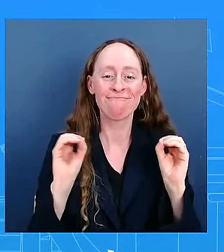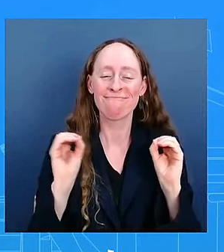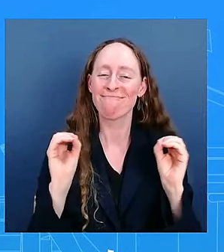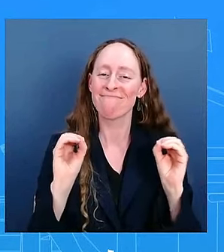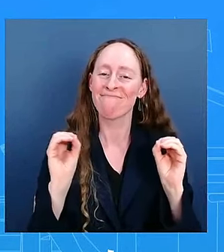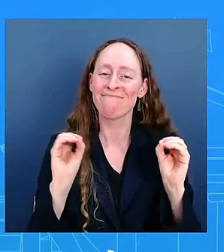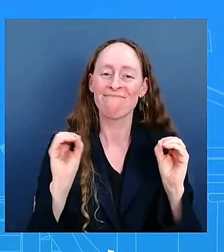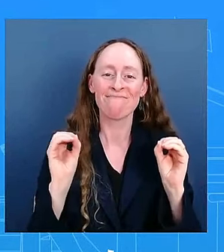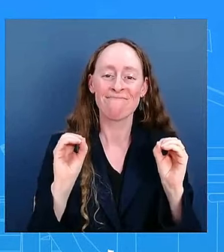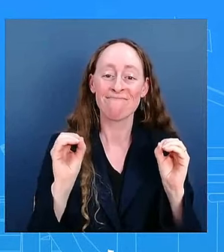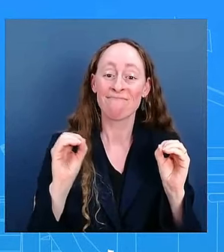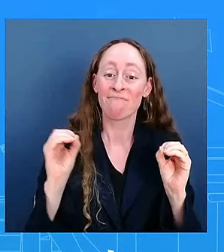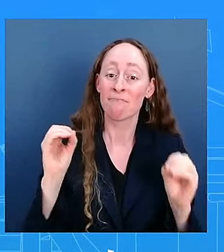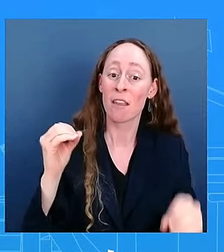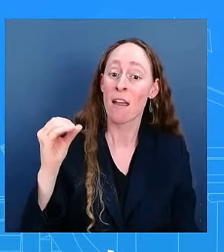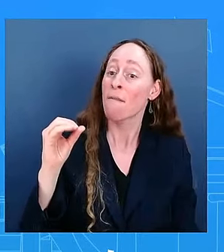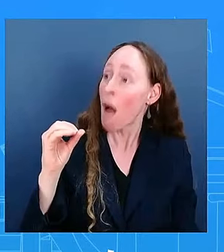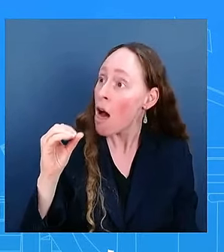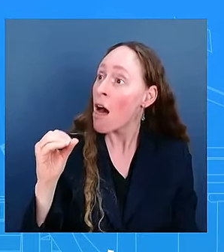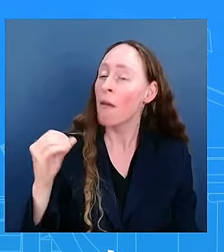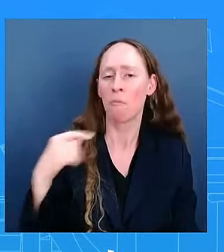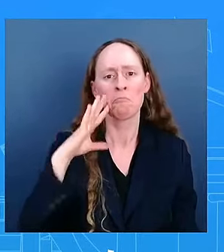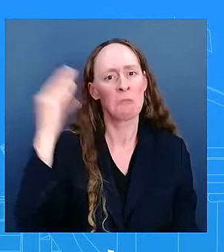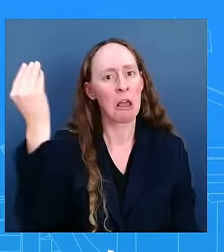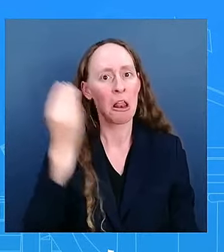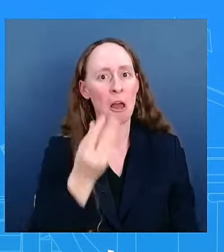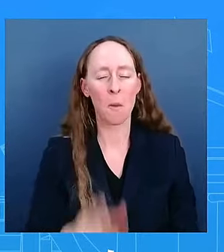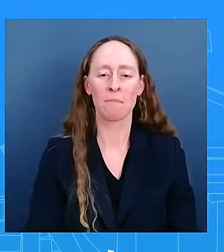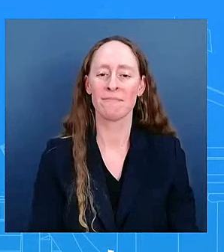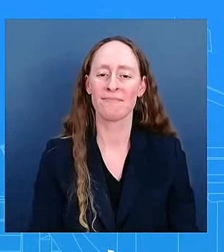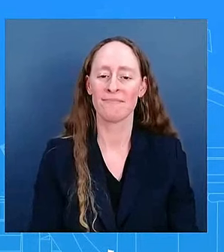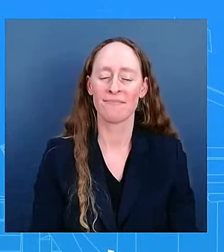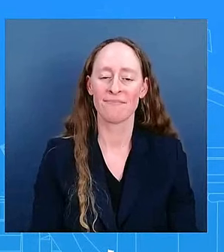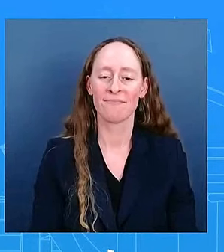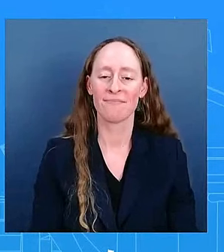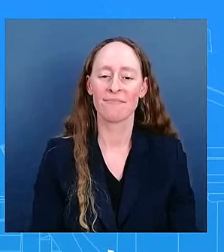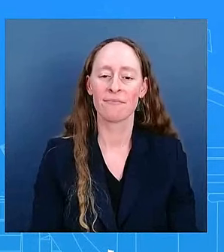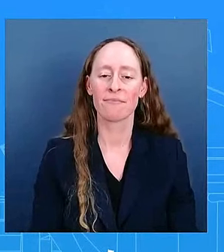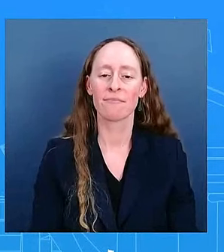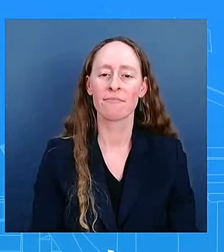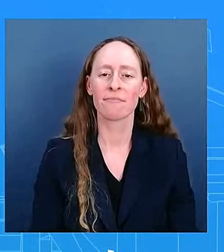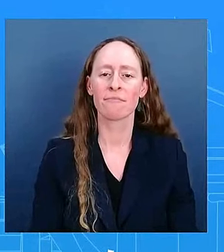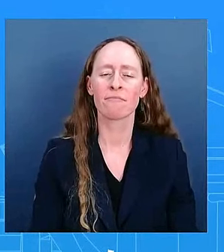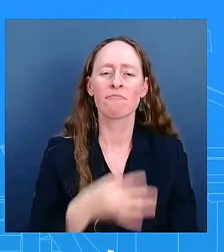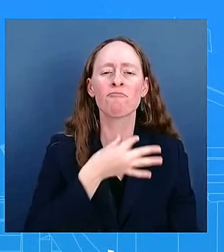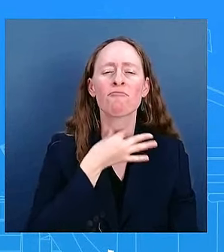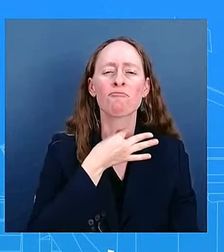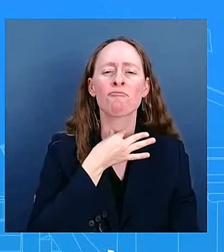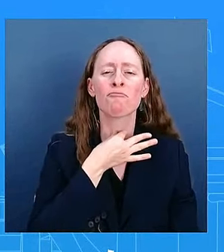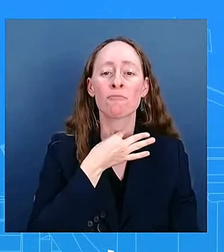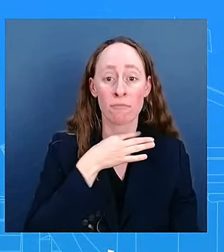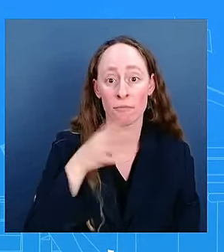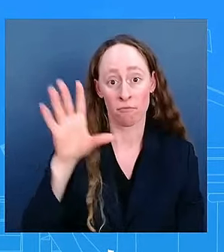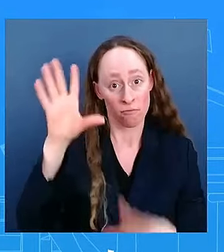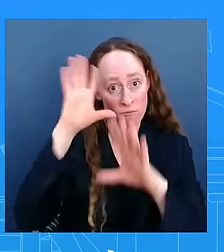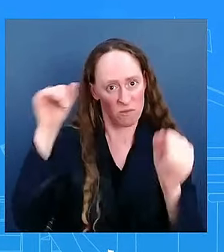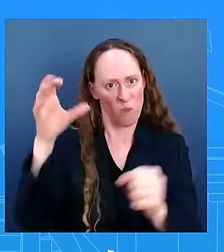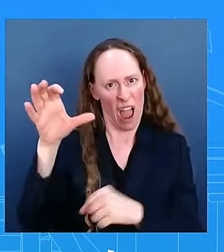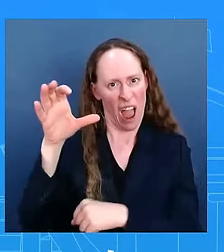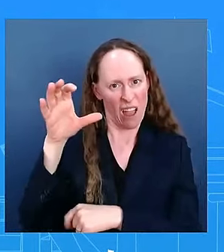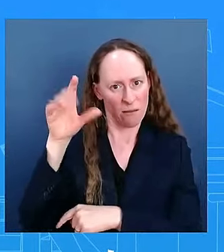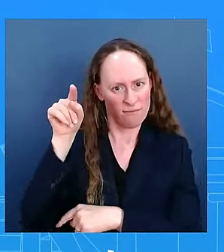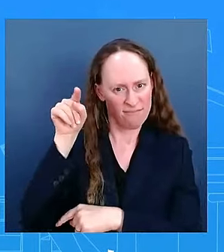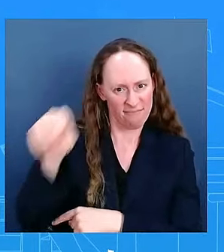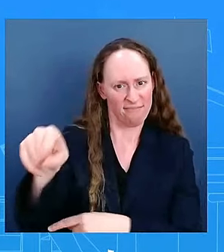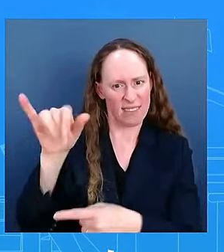give us a sense of why those two places did he want to go to those i mean they're pretty specific locations for him i'm going to